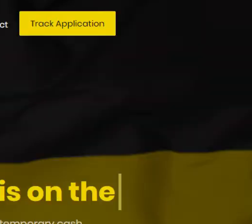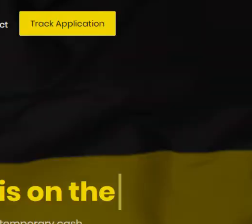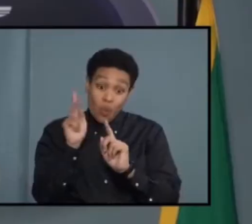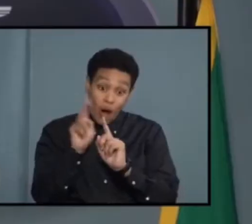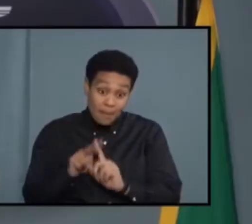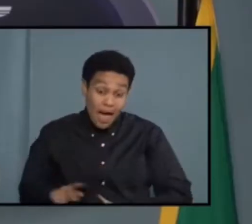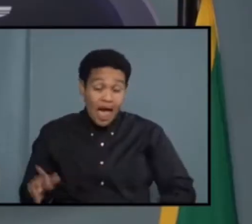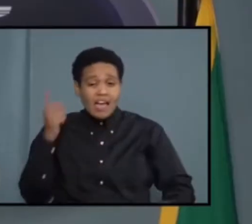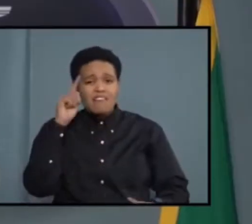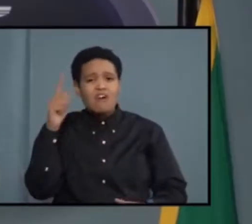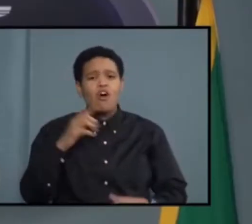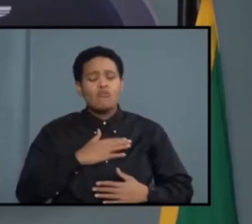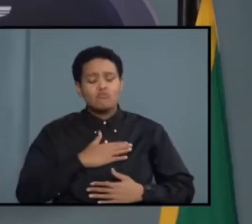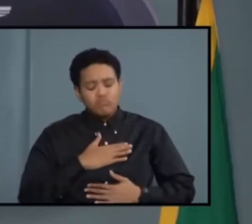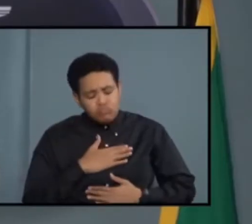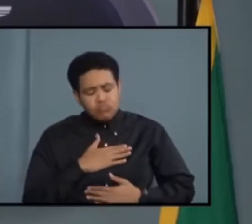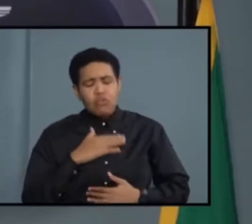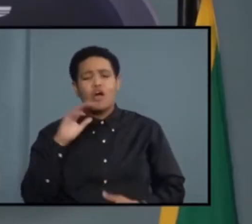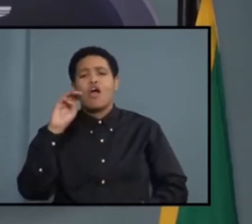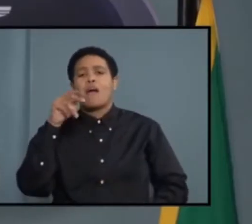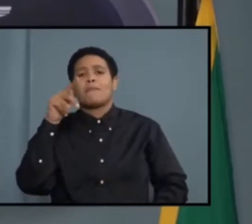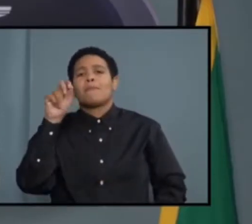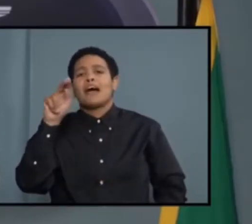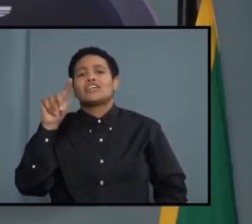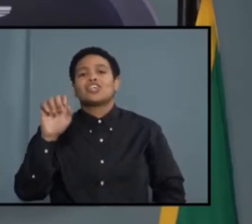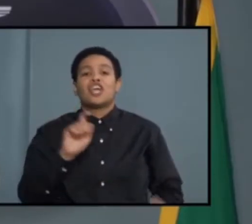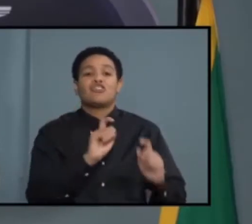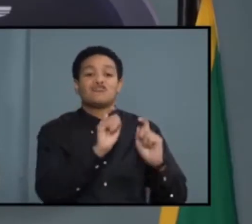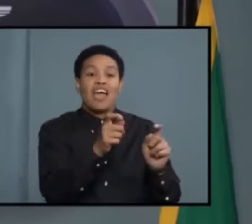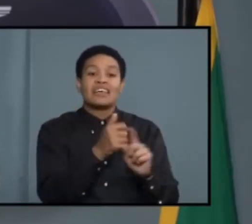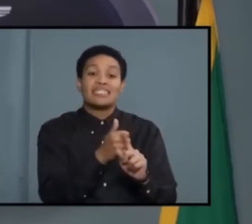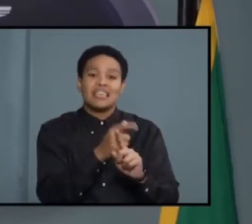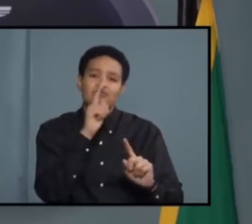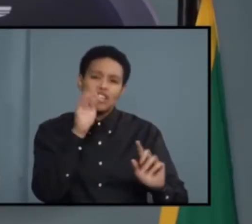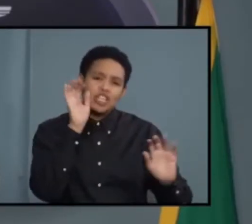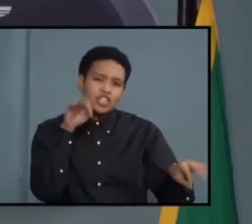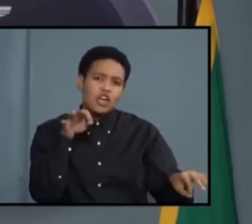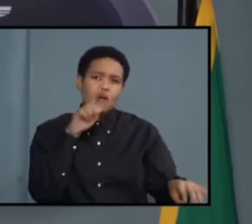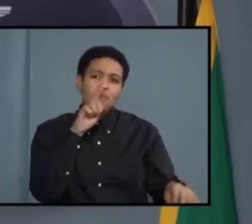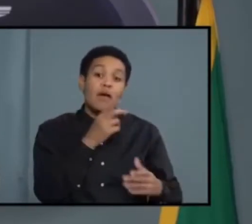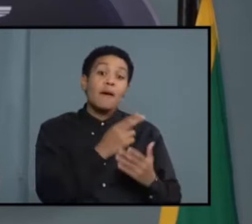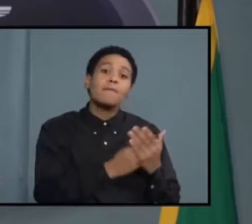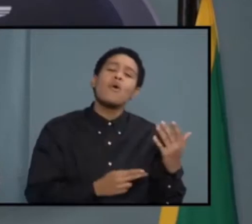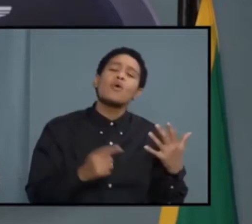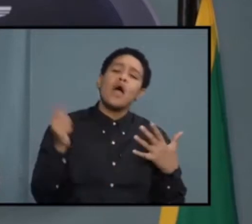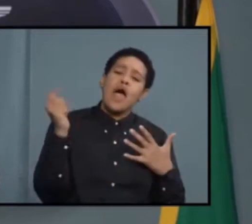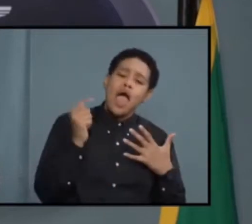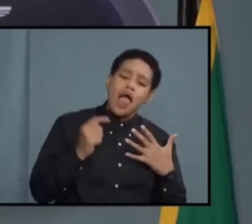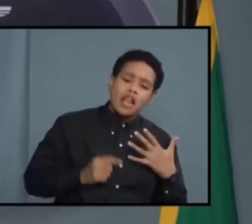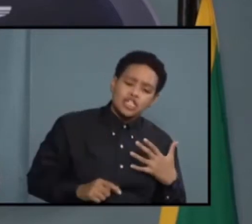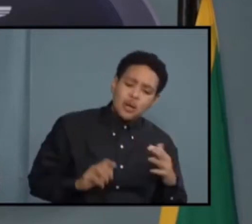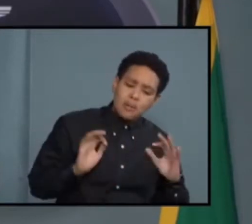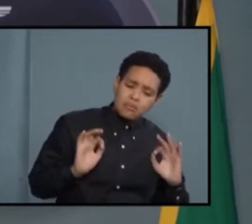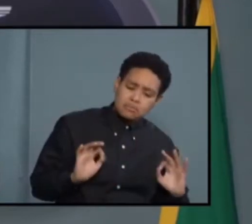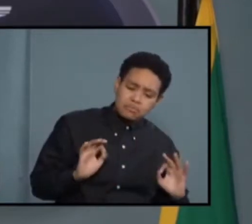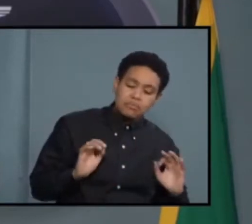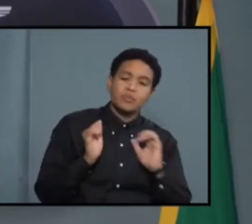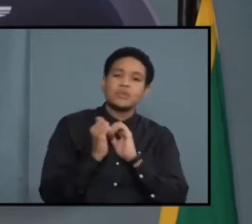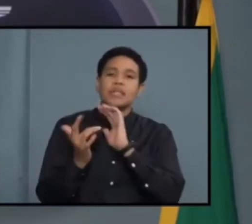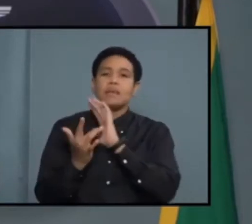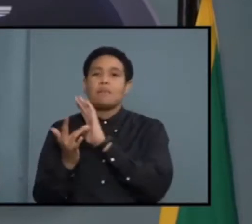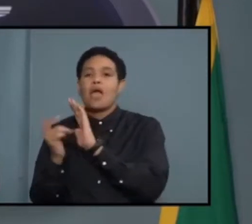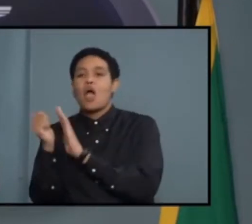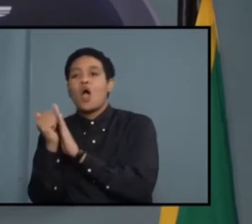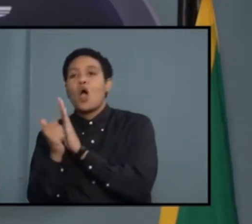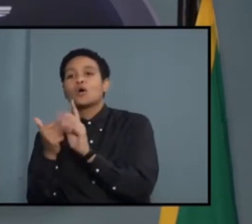Now, Dr. Clark says roughly 380,000 persons have been verified as eligible for a grant. However,